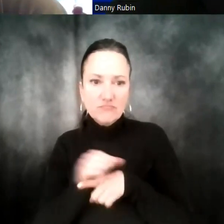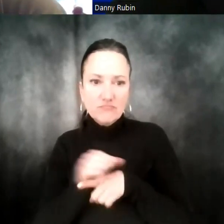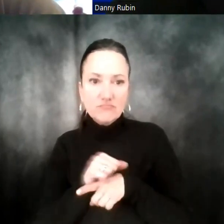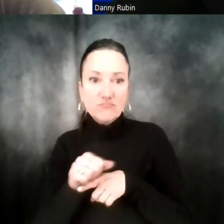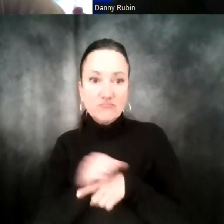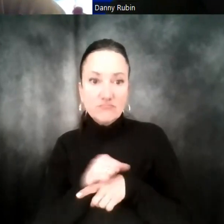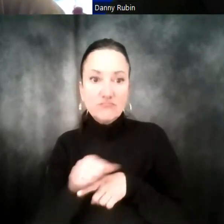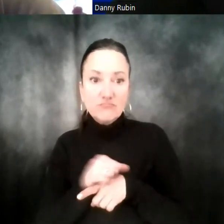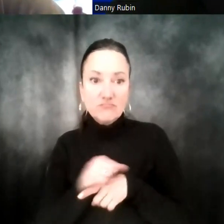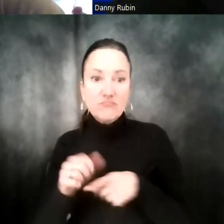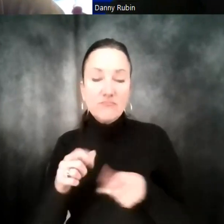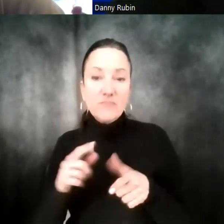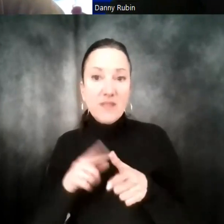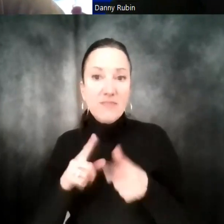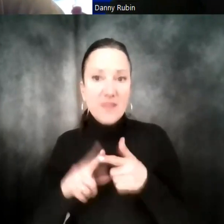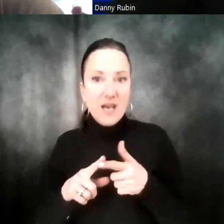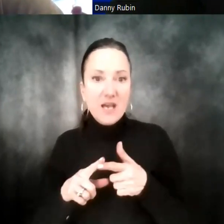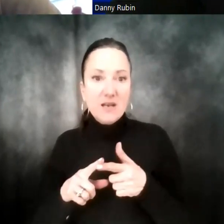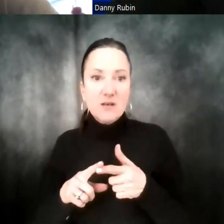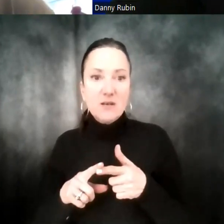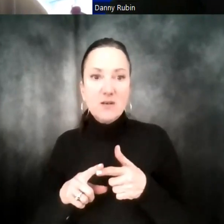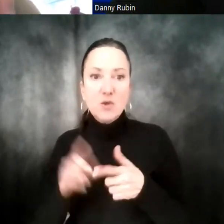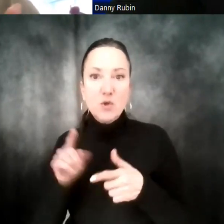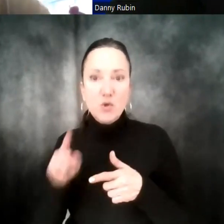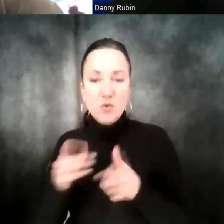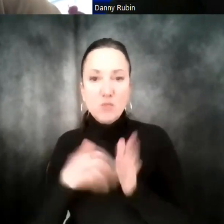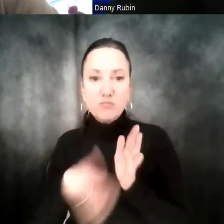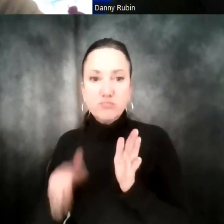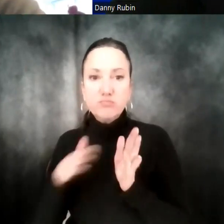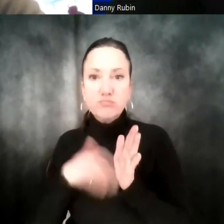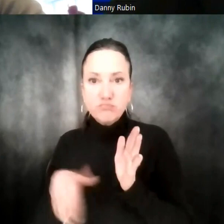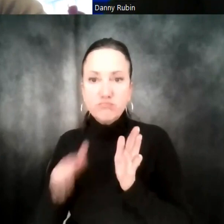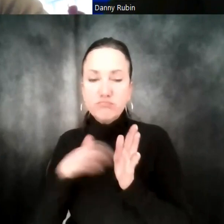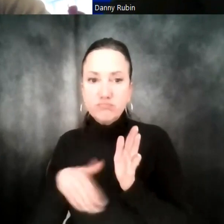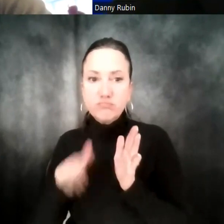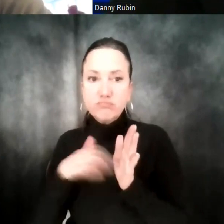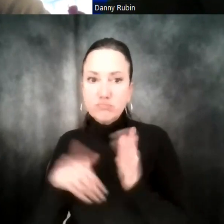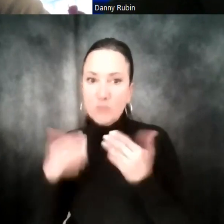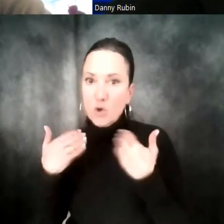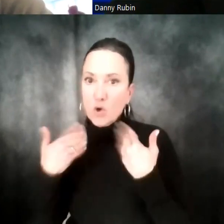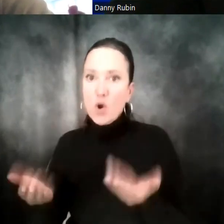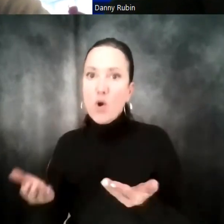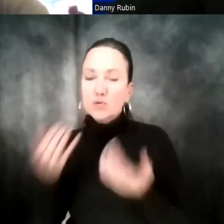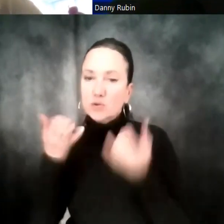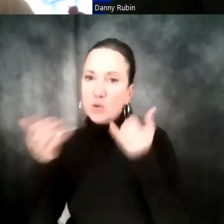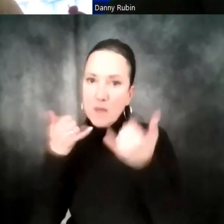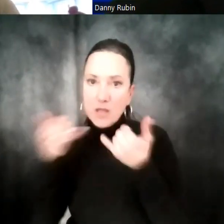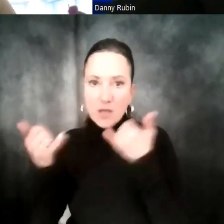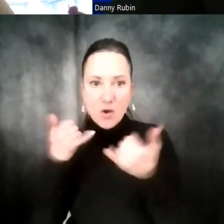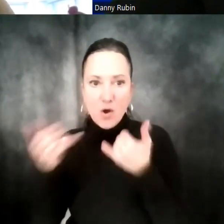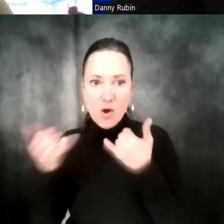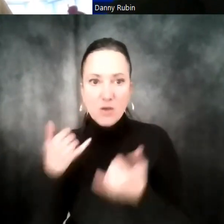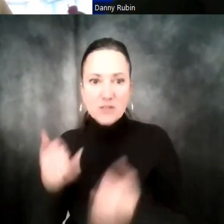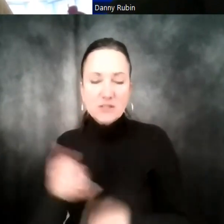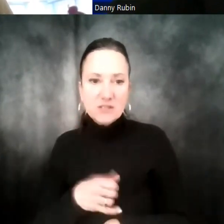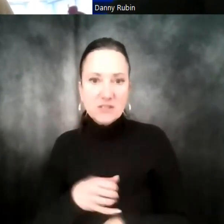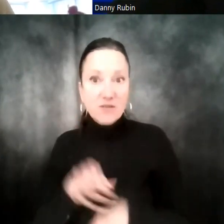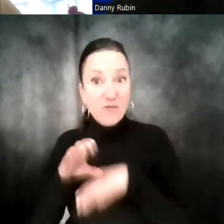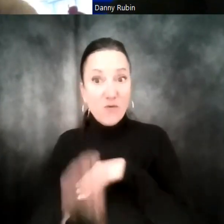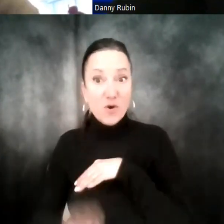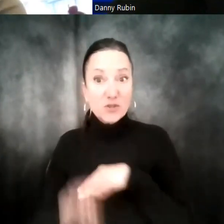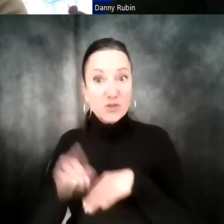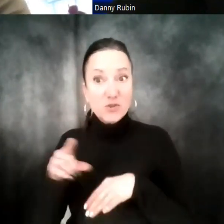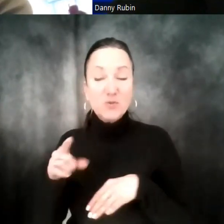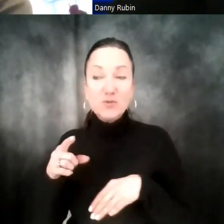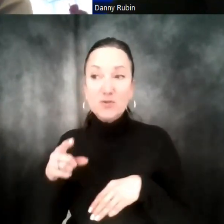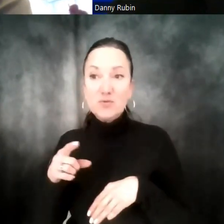to essentially do your reps, so to speak, where you're then giving your book of business. They say, go on, like, start making some calls. And it really forces you to kind of just get